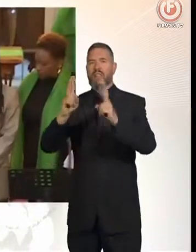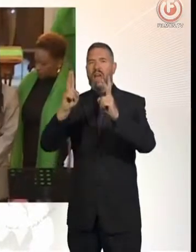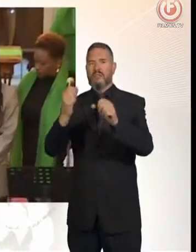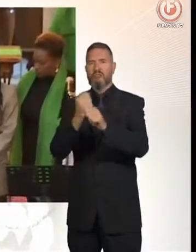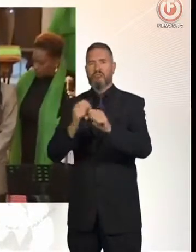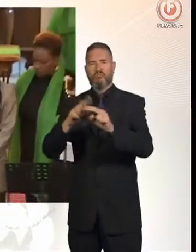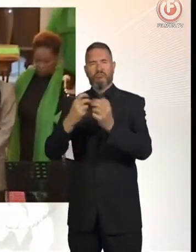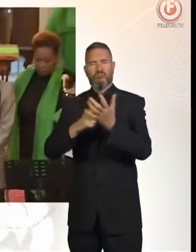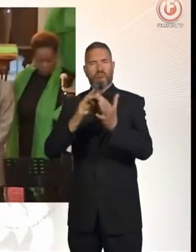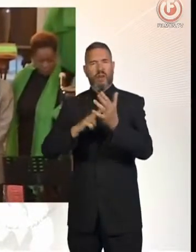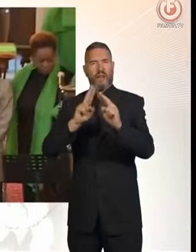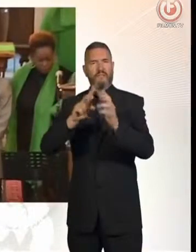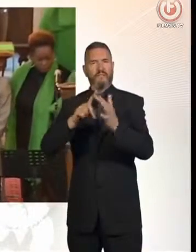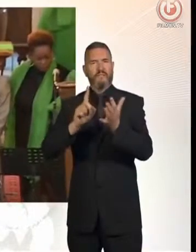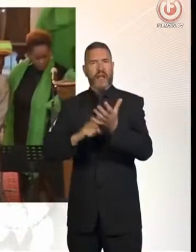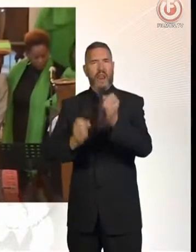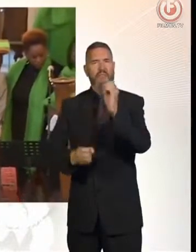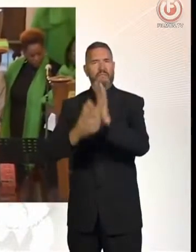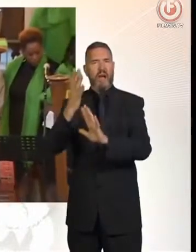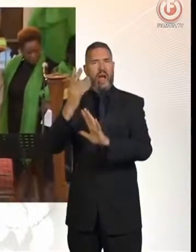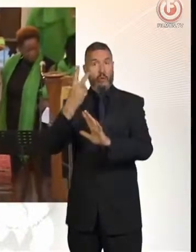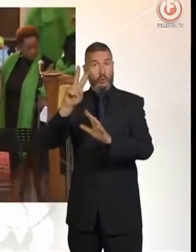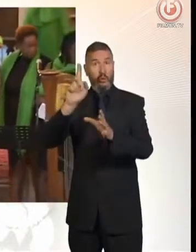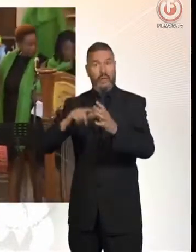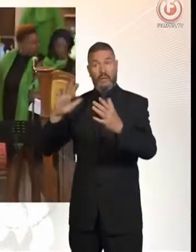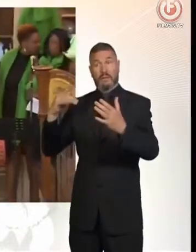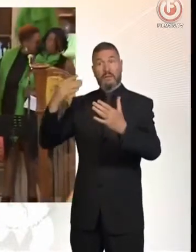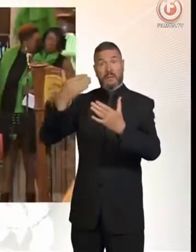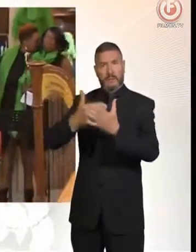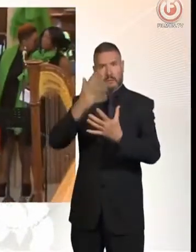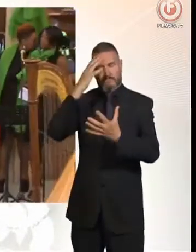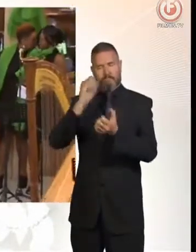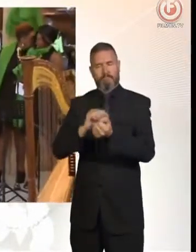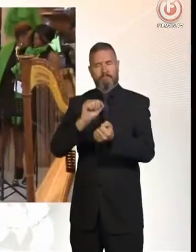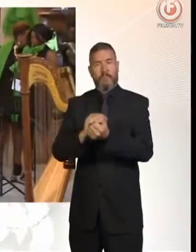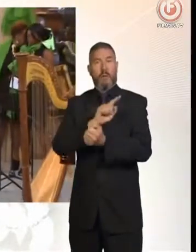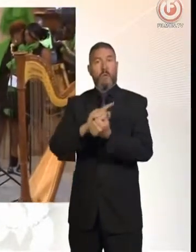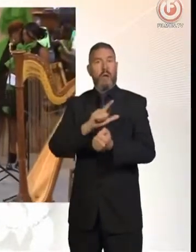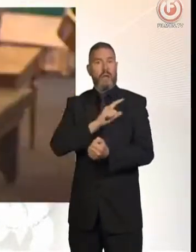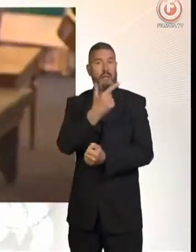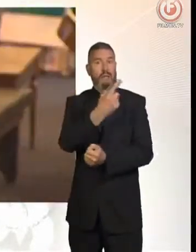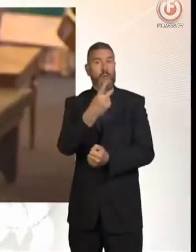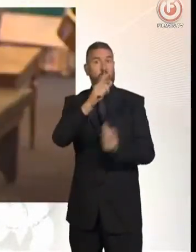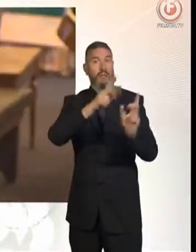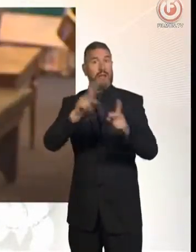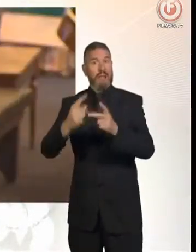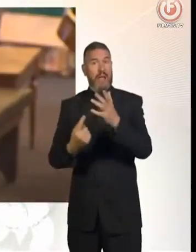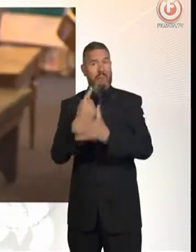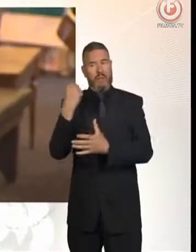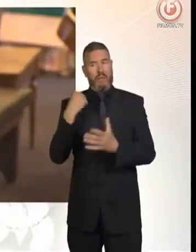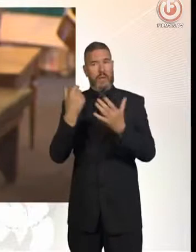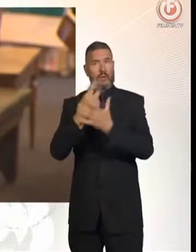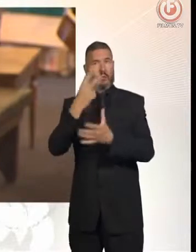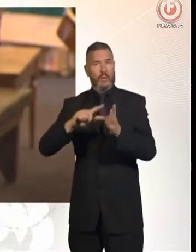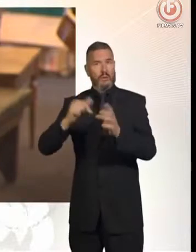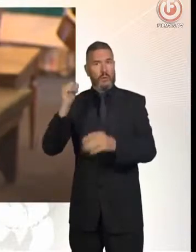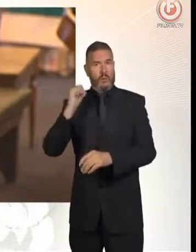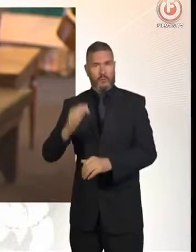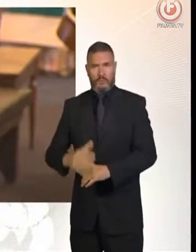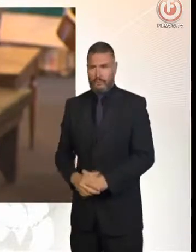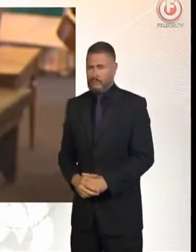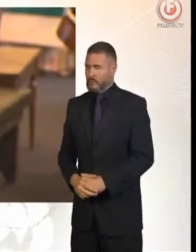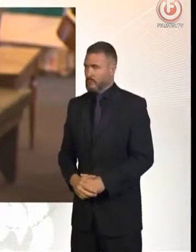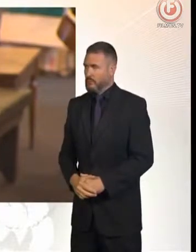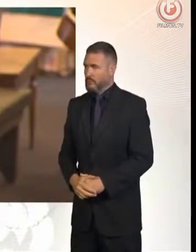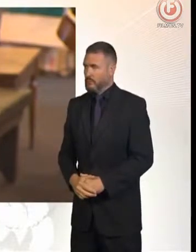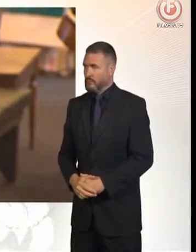fire, a service of remembrance is held for the 72 people who lost their lives. Many of you will never feel that